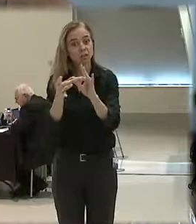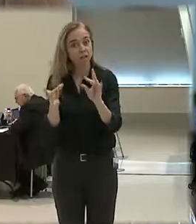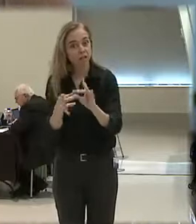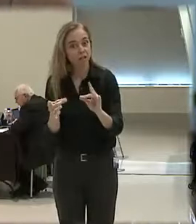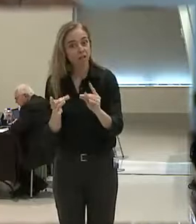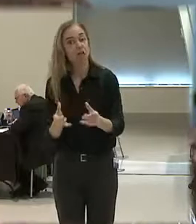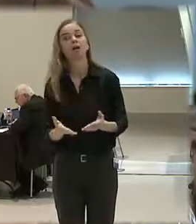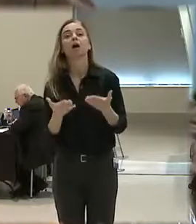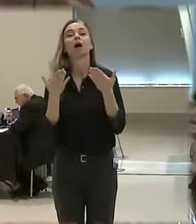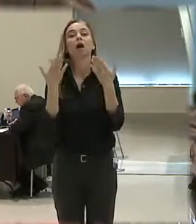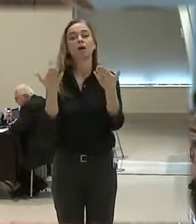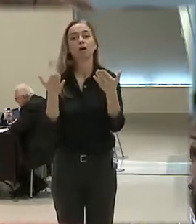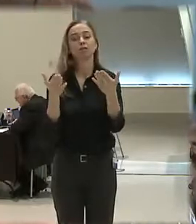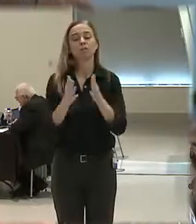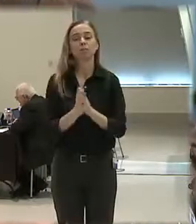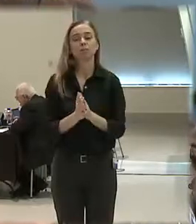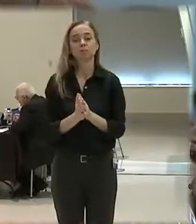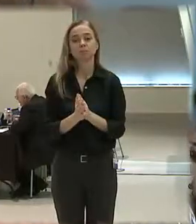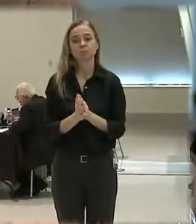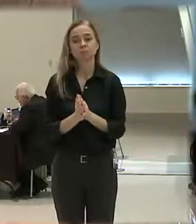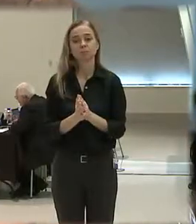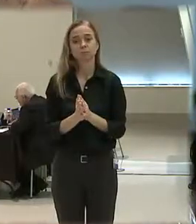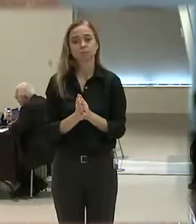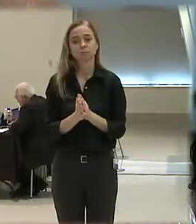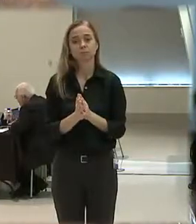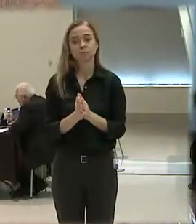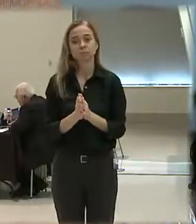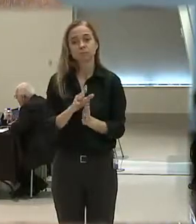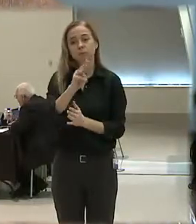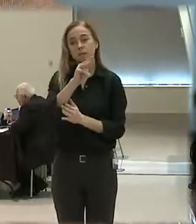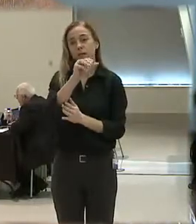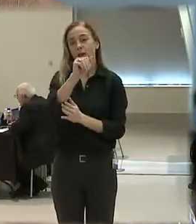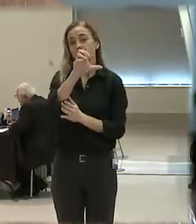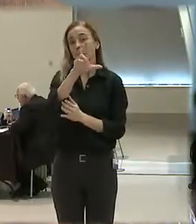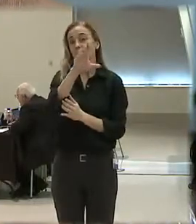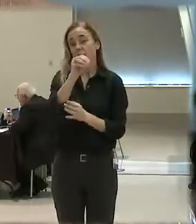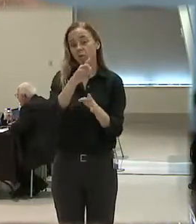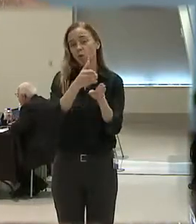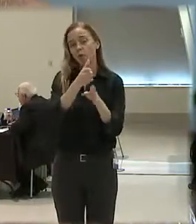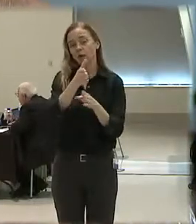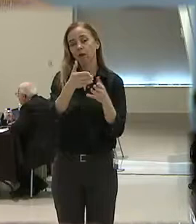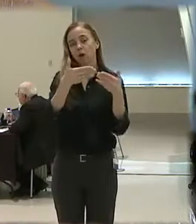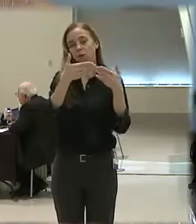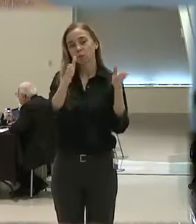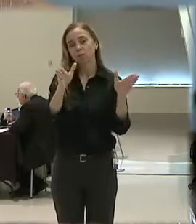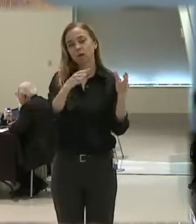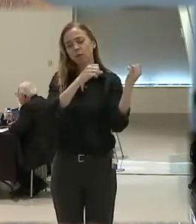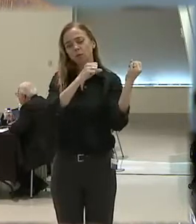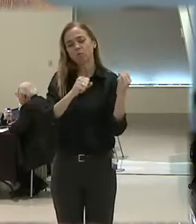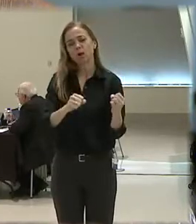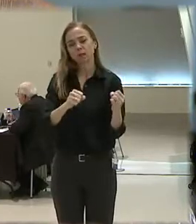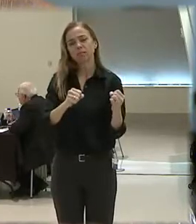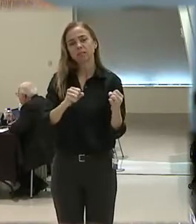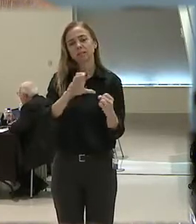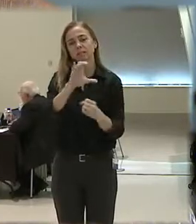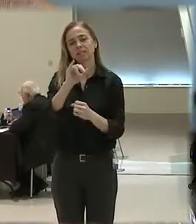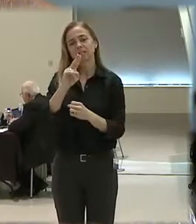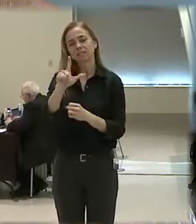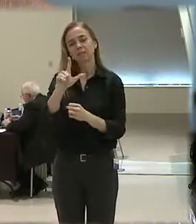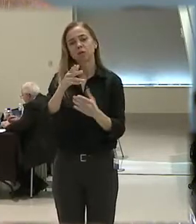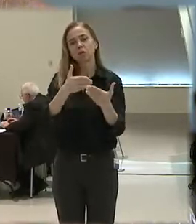I would offer the following suggestions. At the macro level, a robust Department of Justice Civil Rights